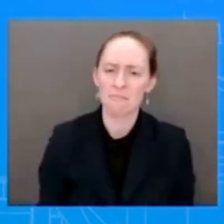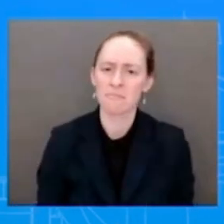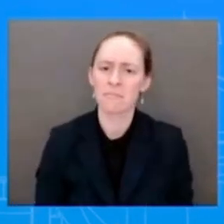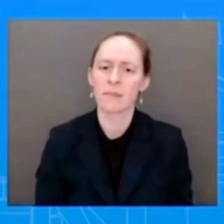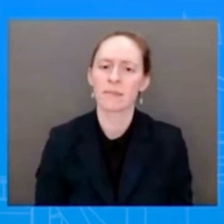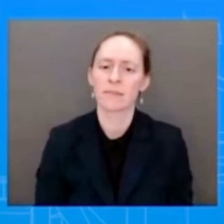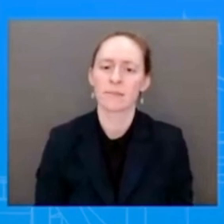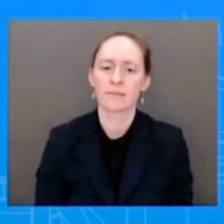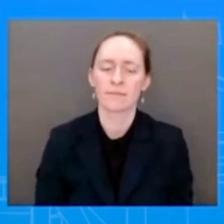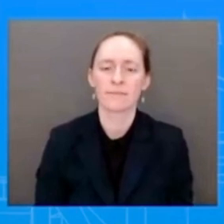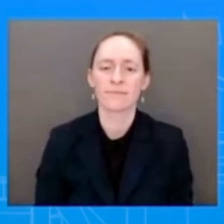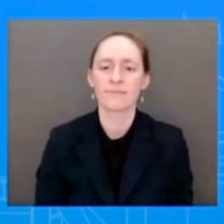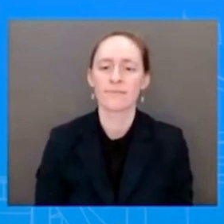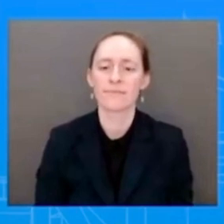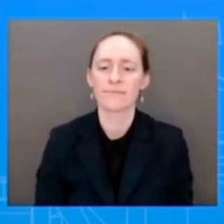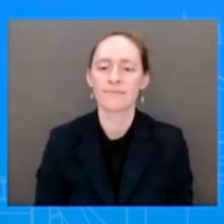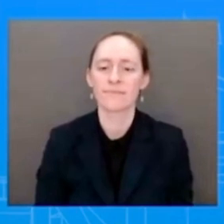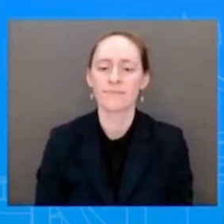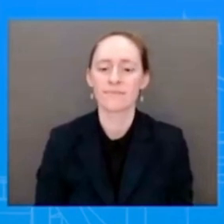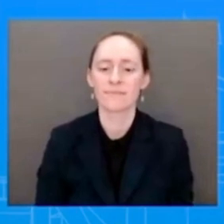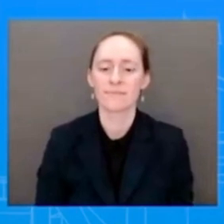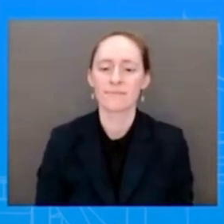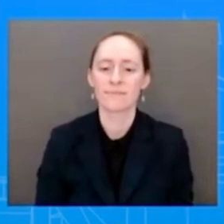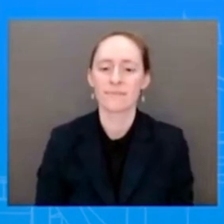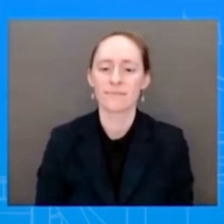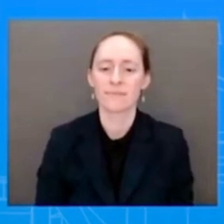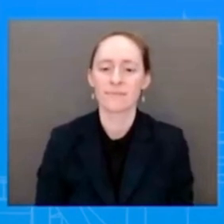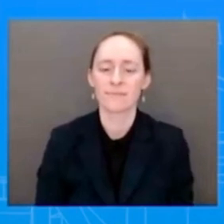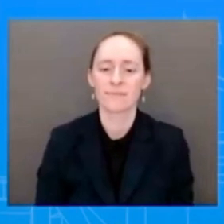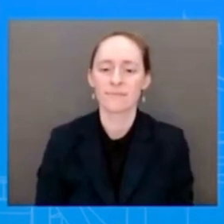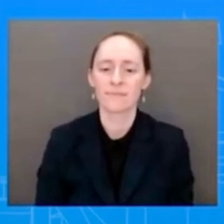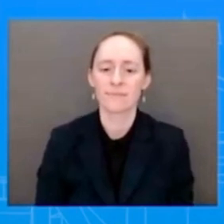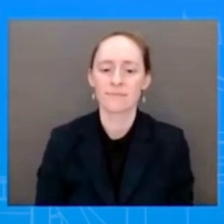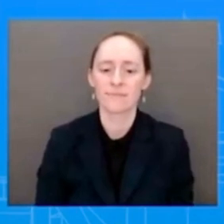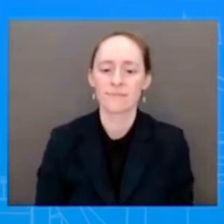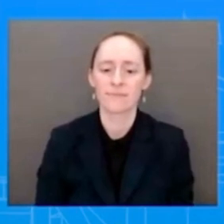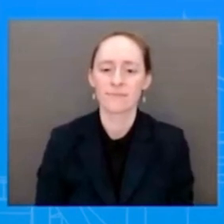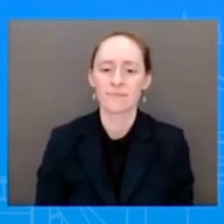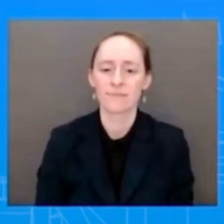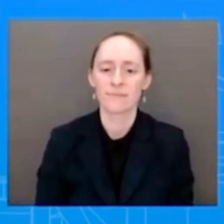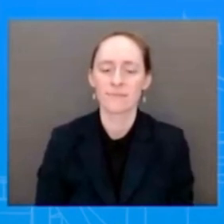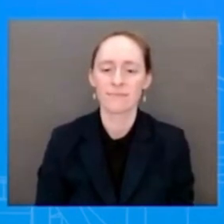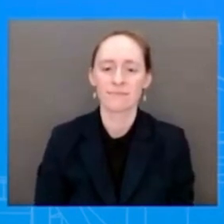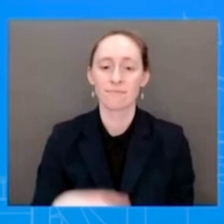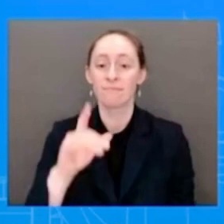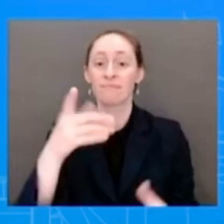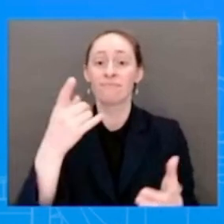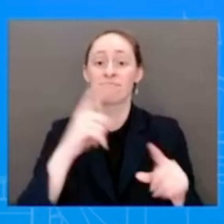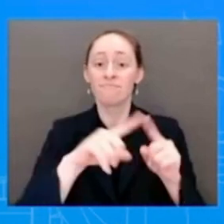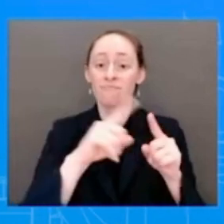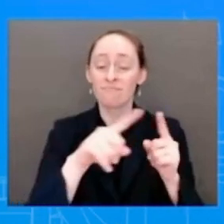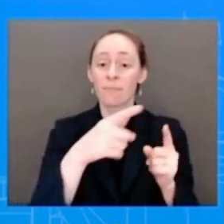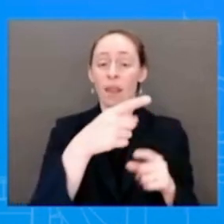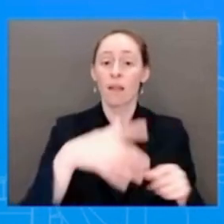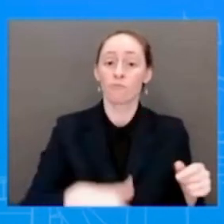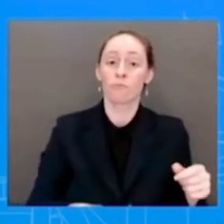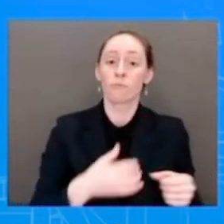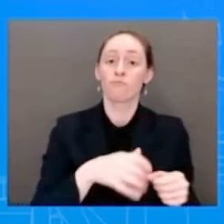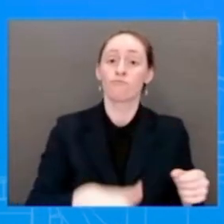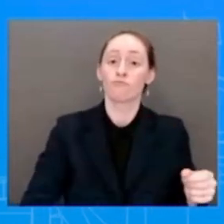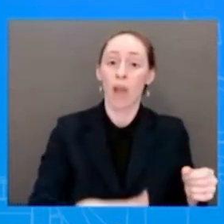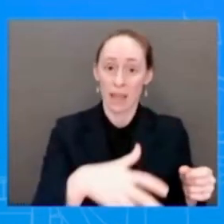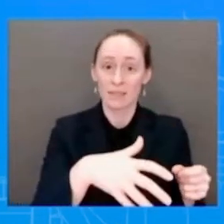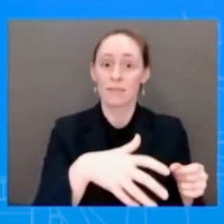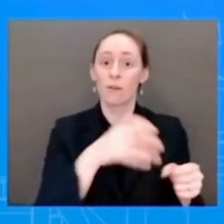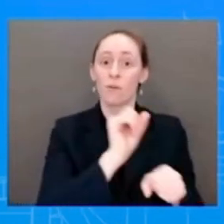Pregnant Workers Fairness Act has been introduced for 10 years and finally passed with, as I said, strong bipartisan support. And I think